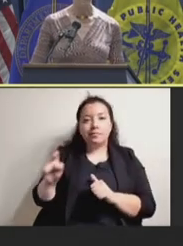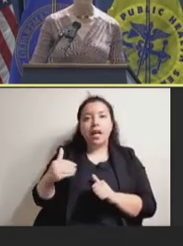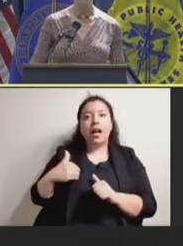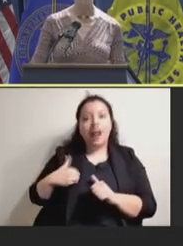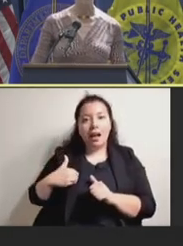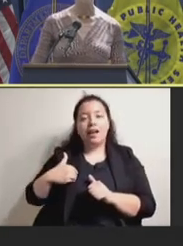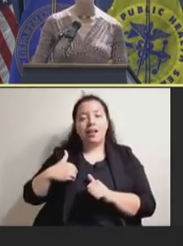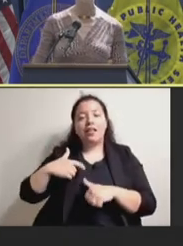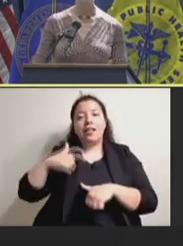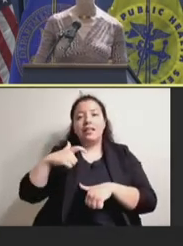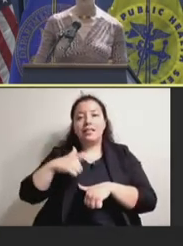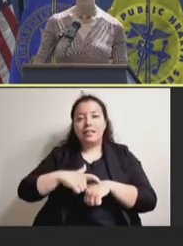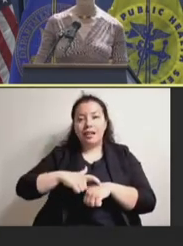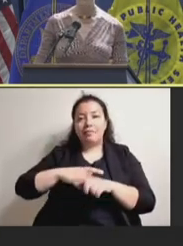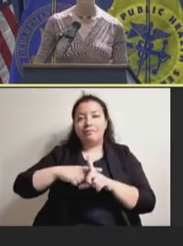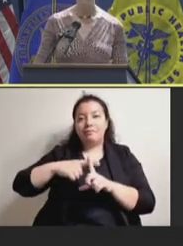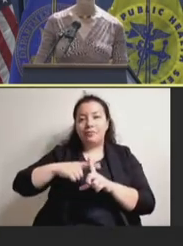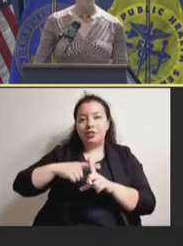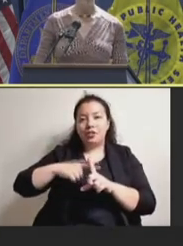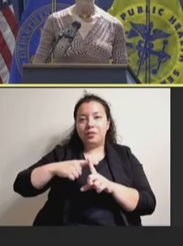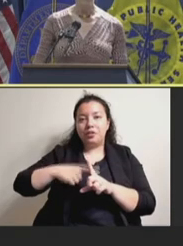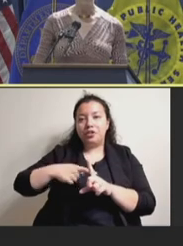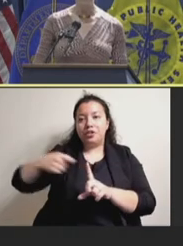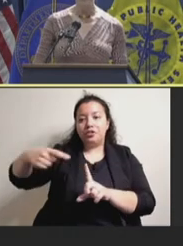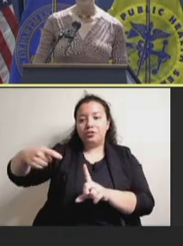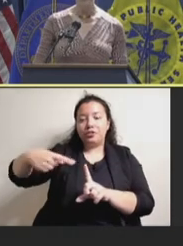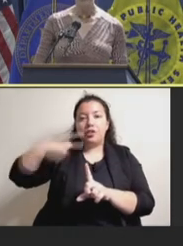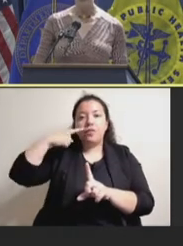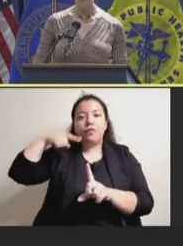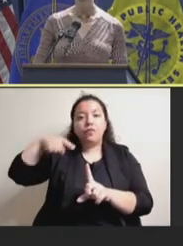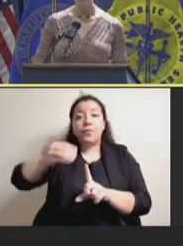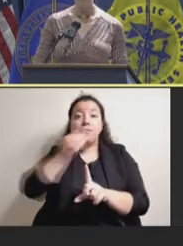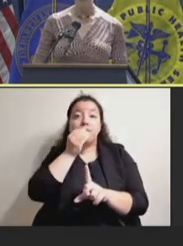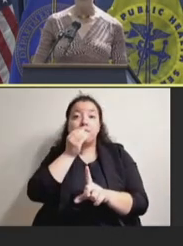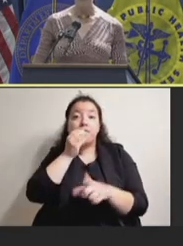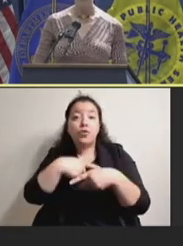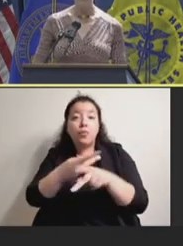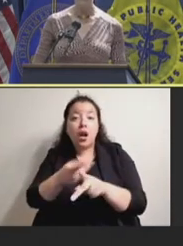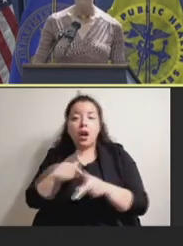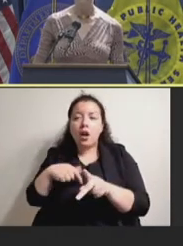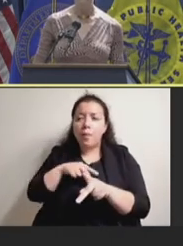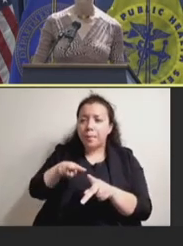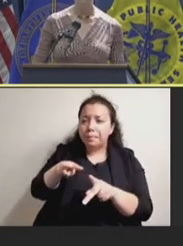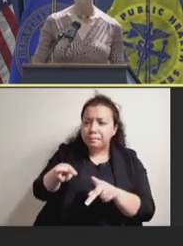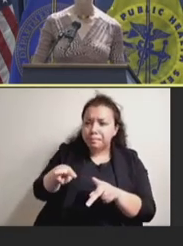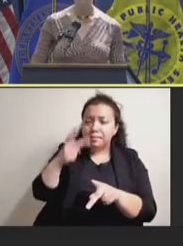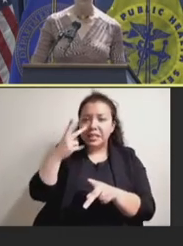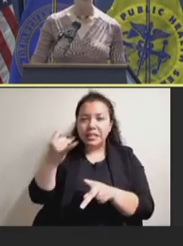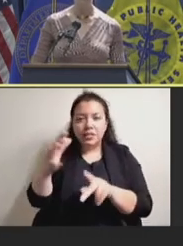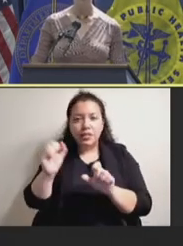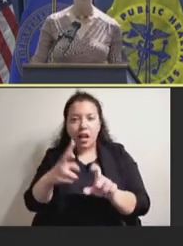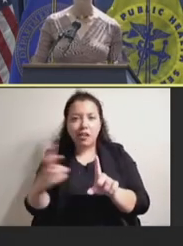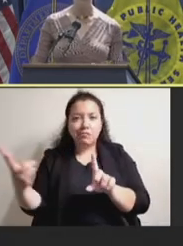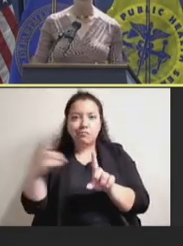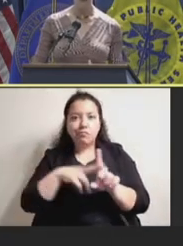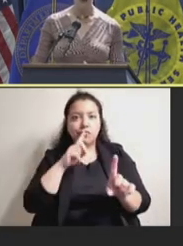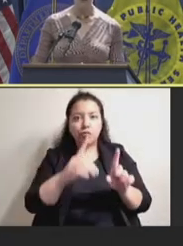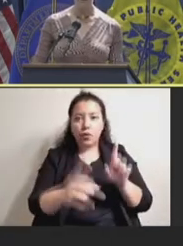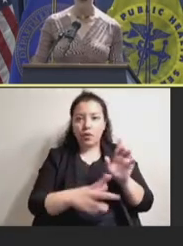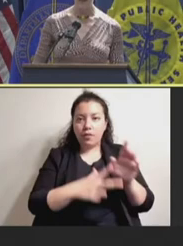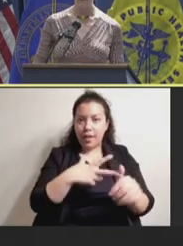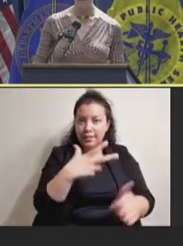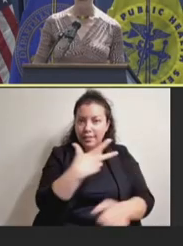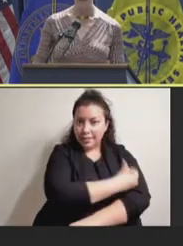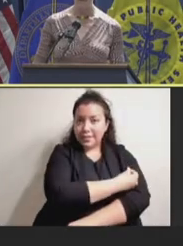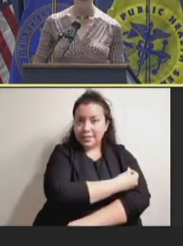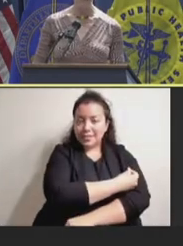indicator that they were using for food product. We were interested in its application to vaccines. Temp Time was spun out of